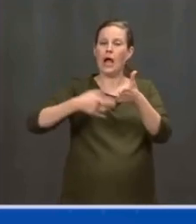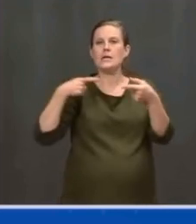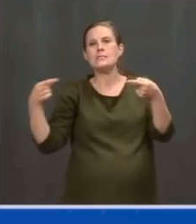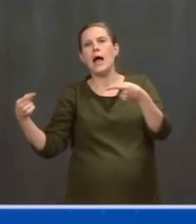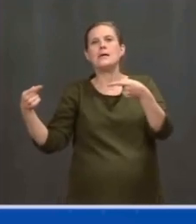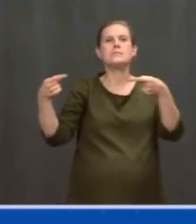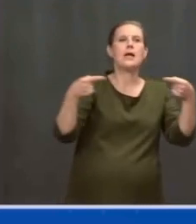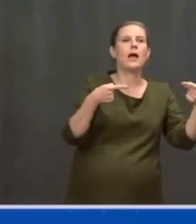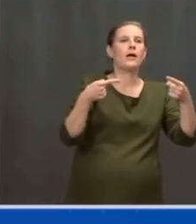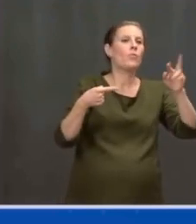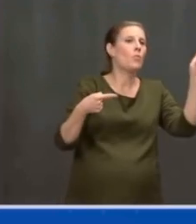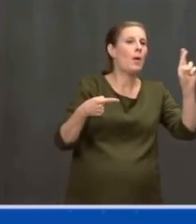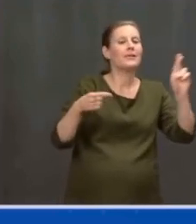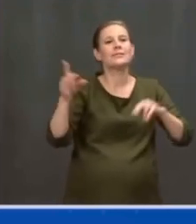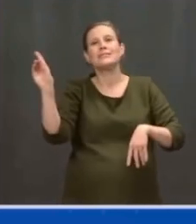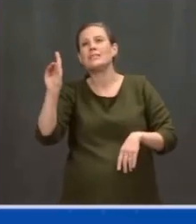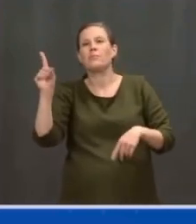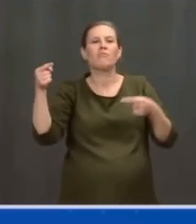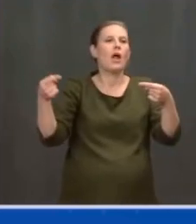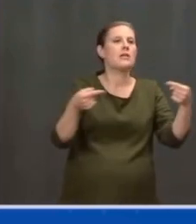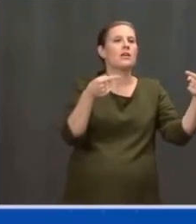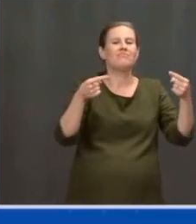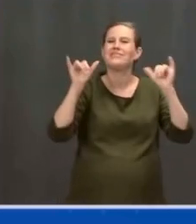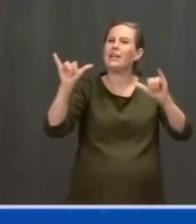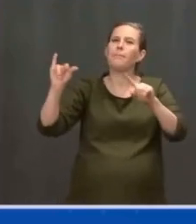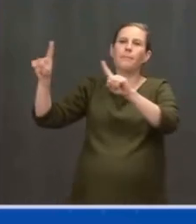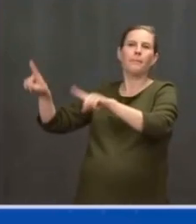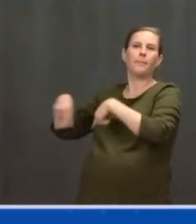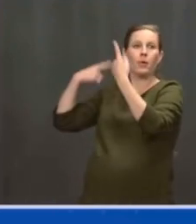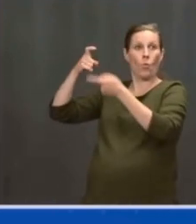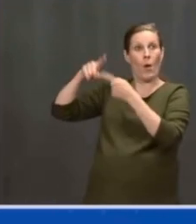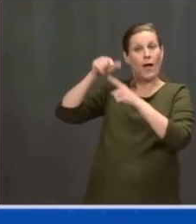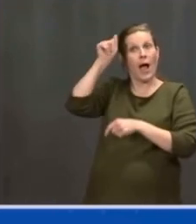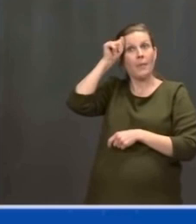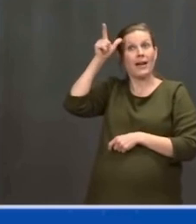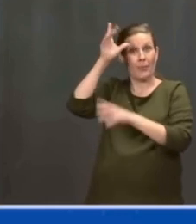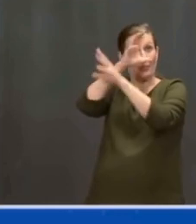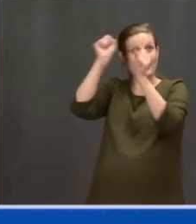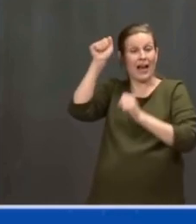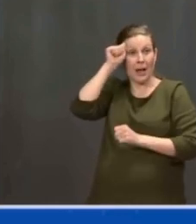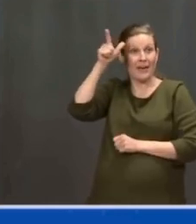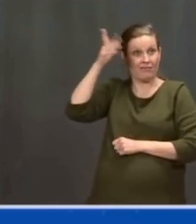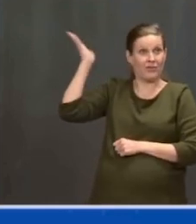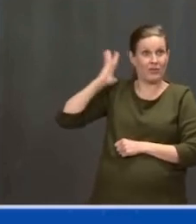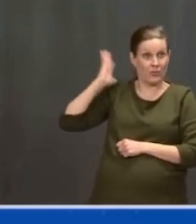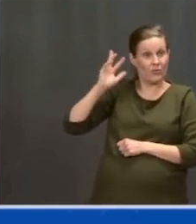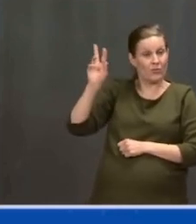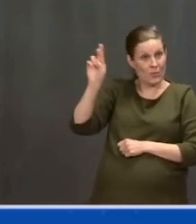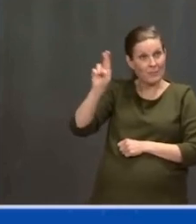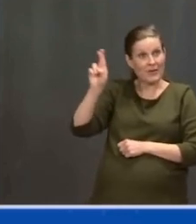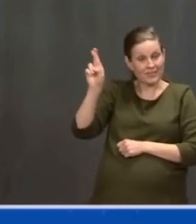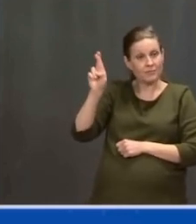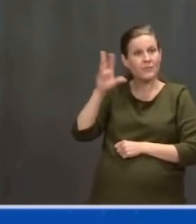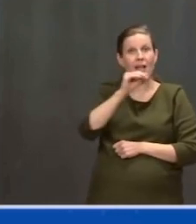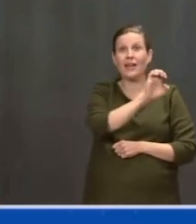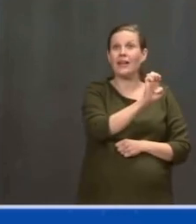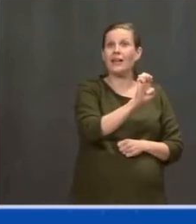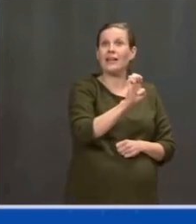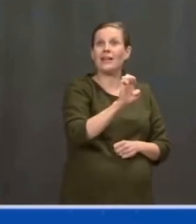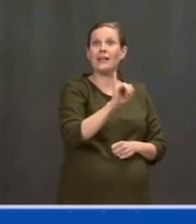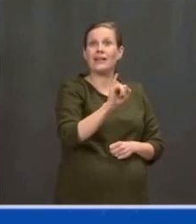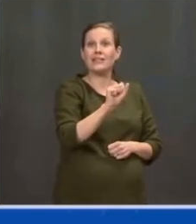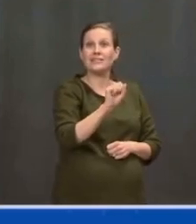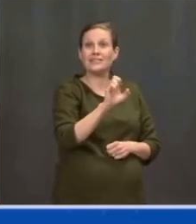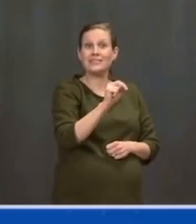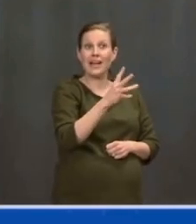Transcontinental Railroad. Dwight Eisenhower, a Republican, the interstate highway system. I could go on. And I